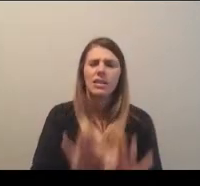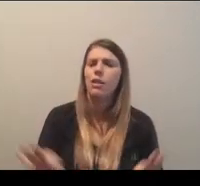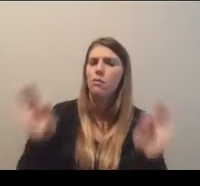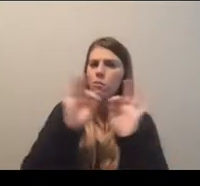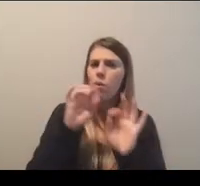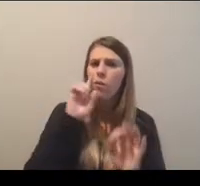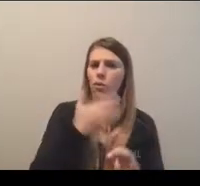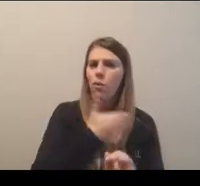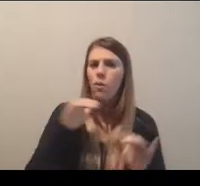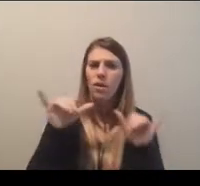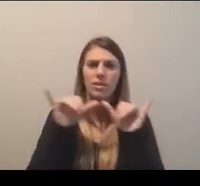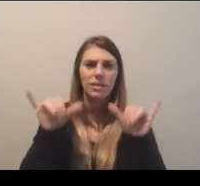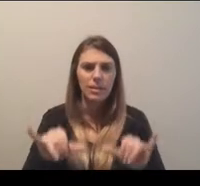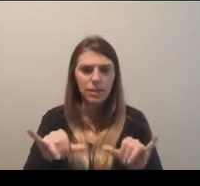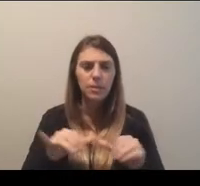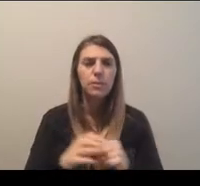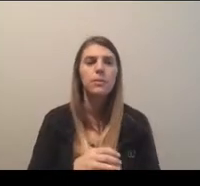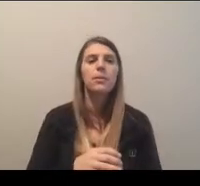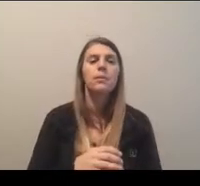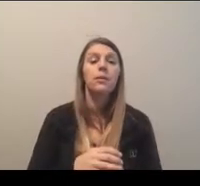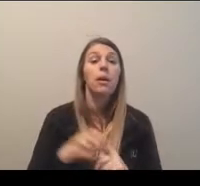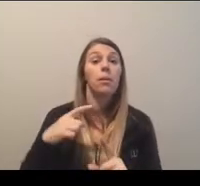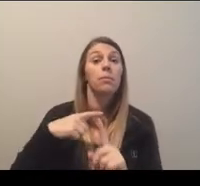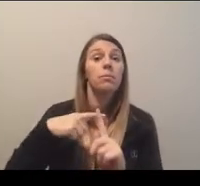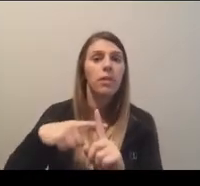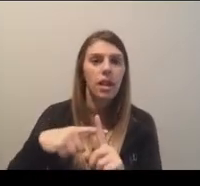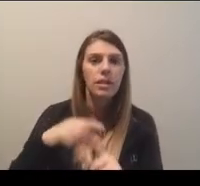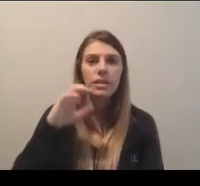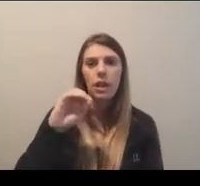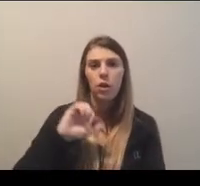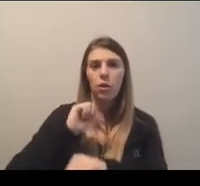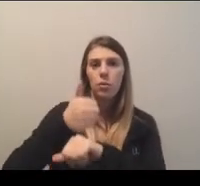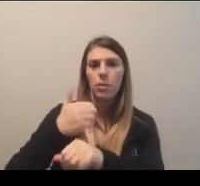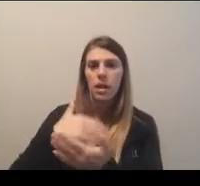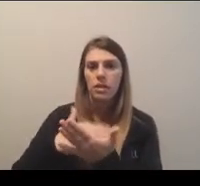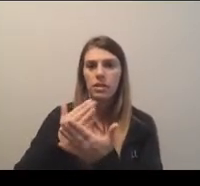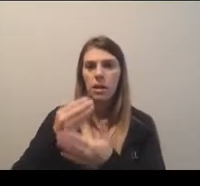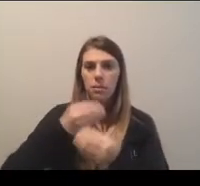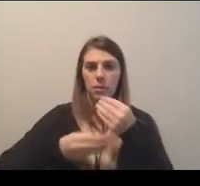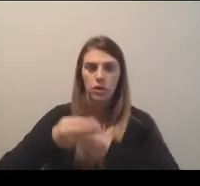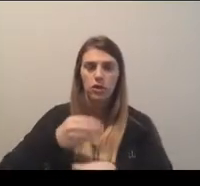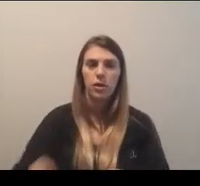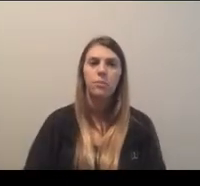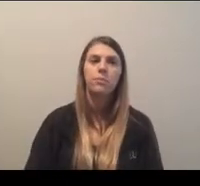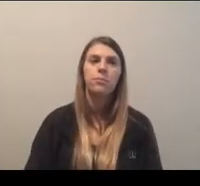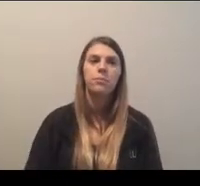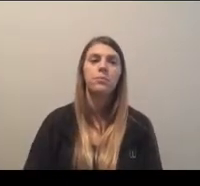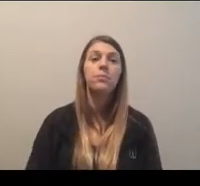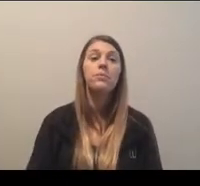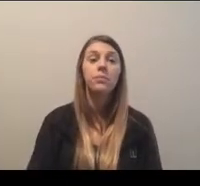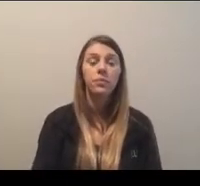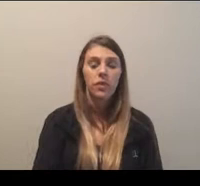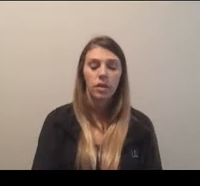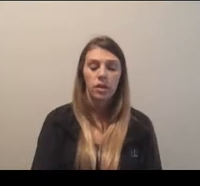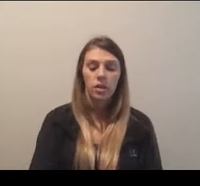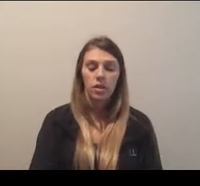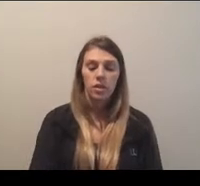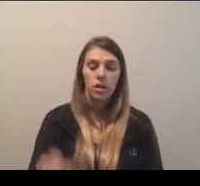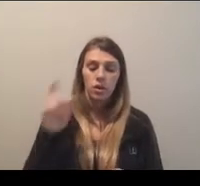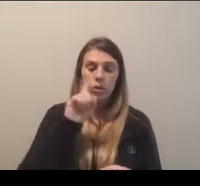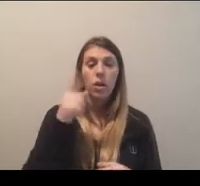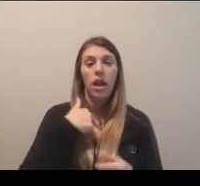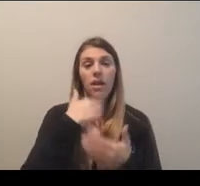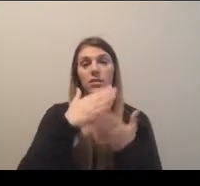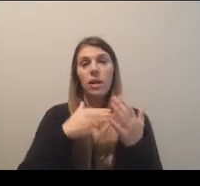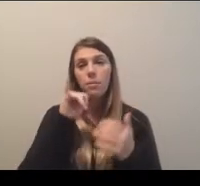in addition to the zero-based budgeting as Dan outlined. So then as we get into where there have been